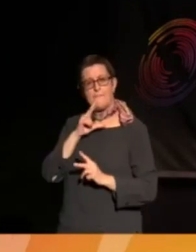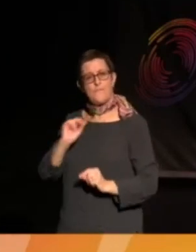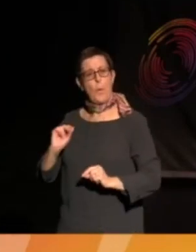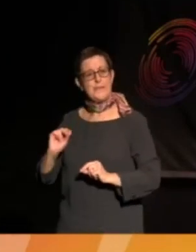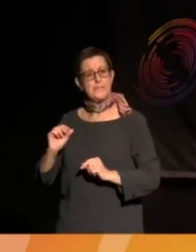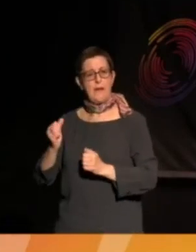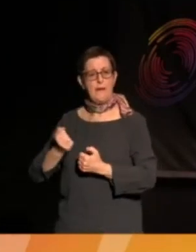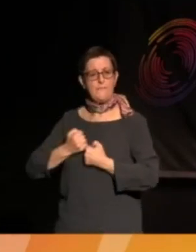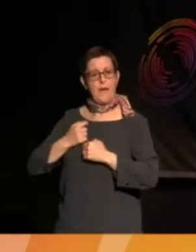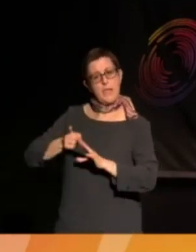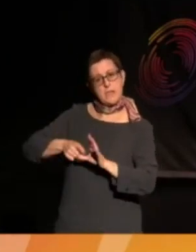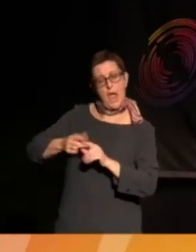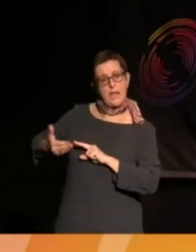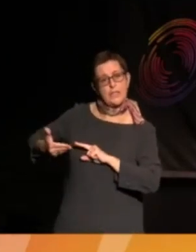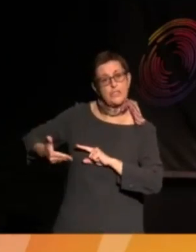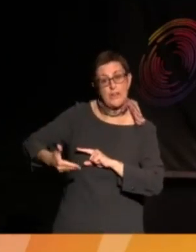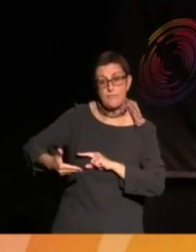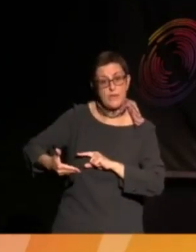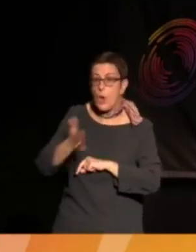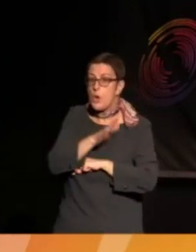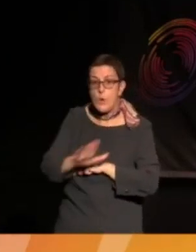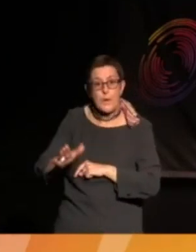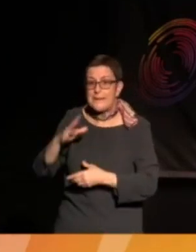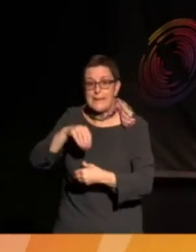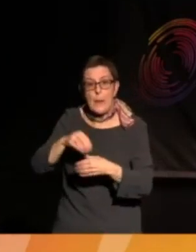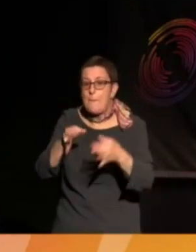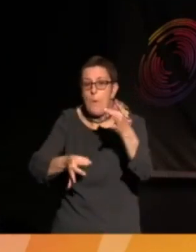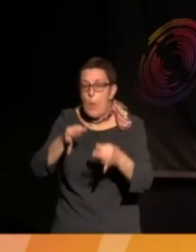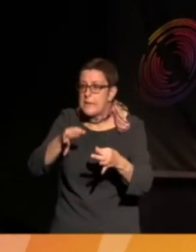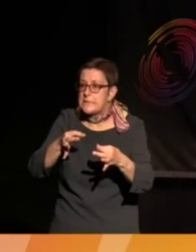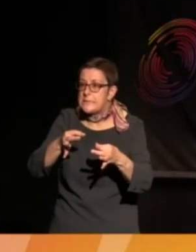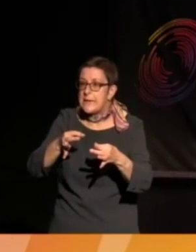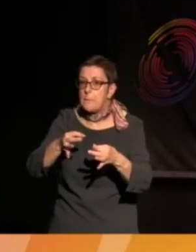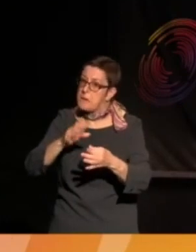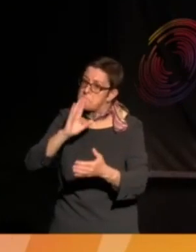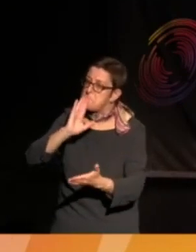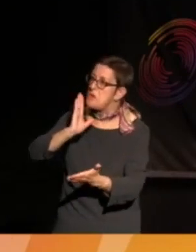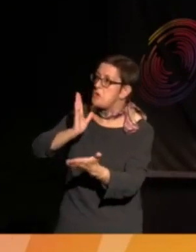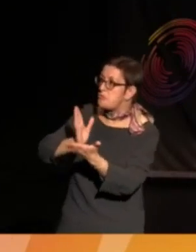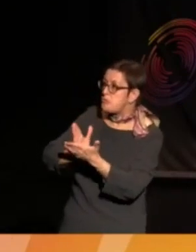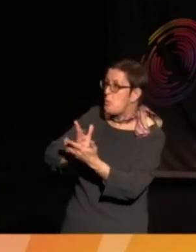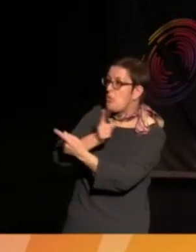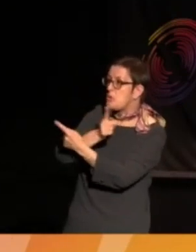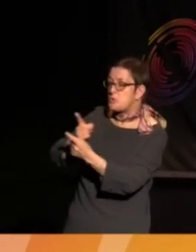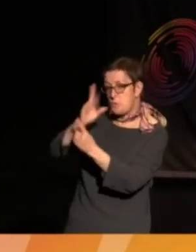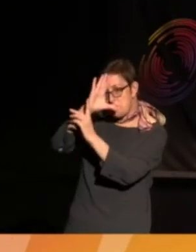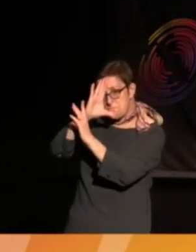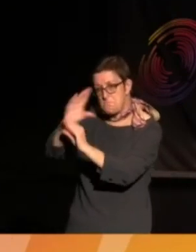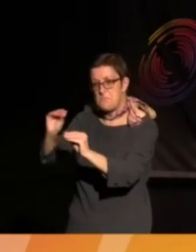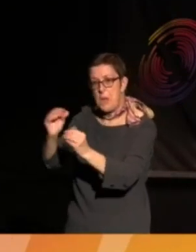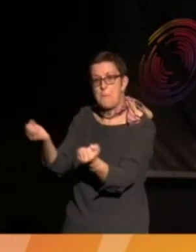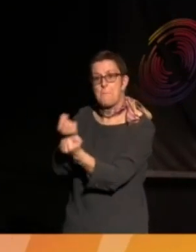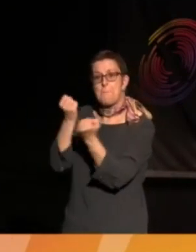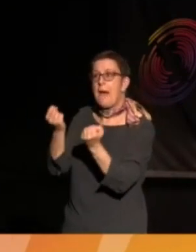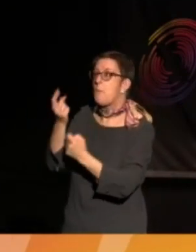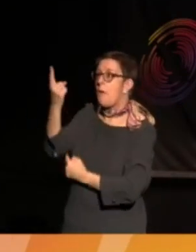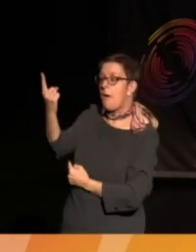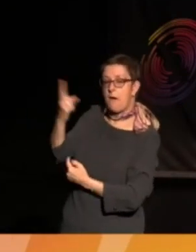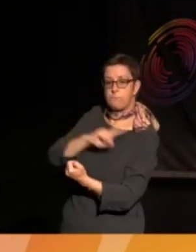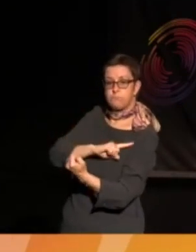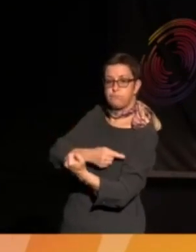generation from outside of politics that is actually speaking that level of truth to power. But we saw it also with education, you know,